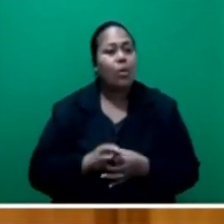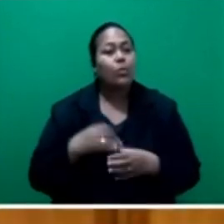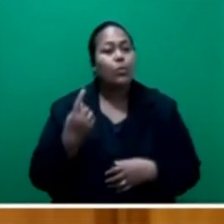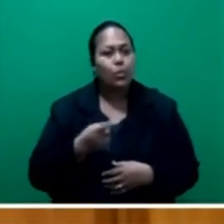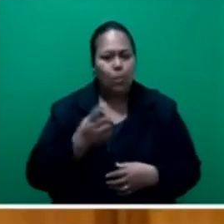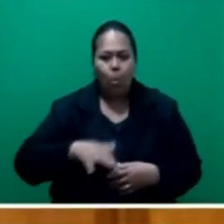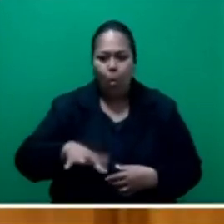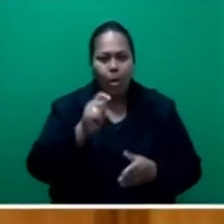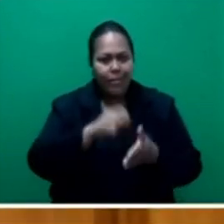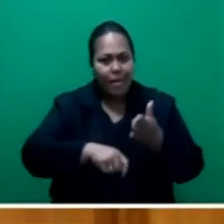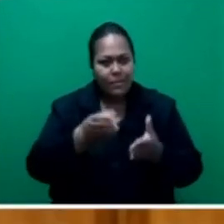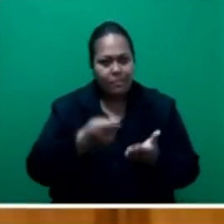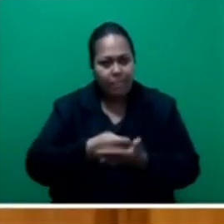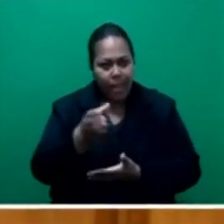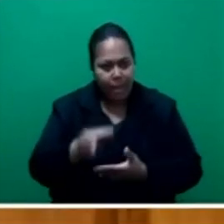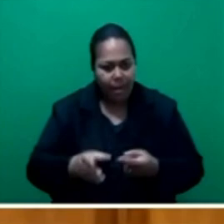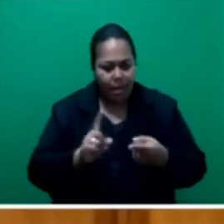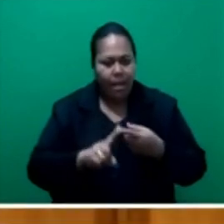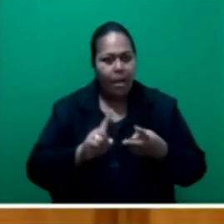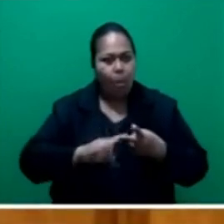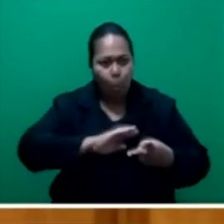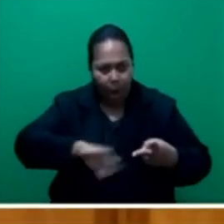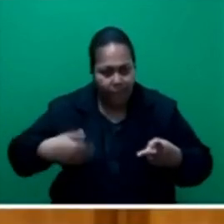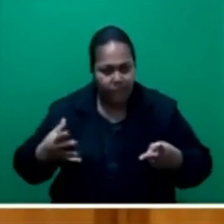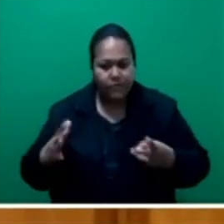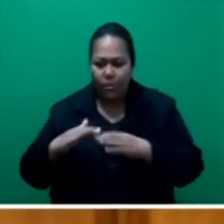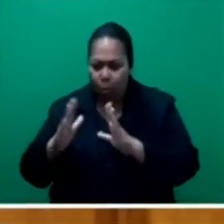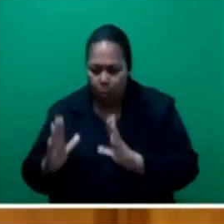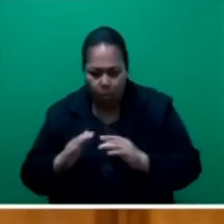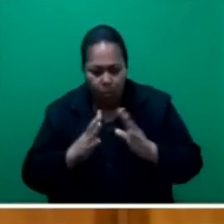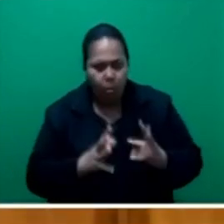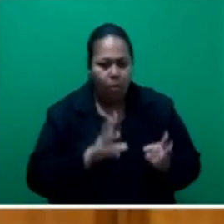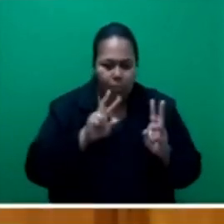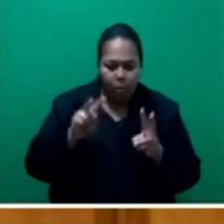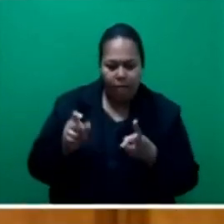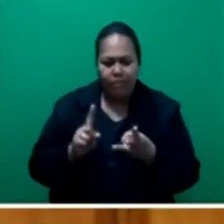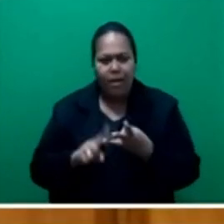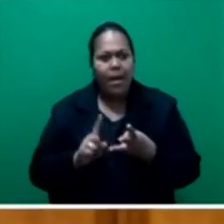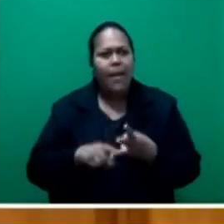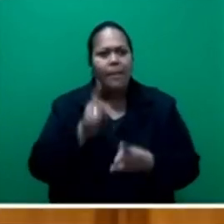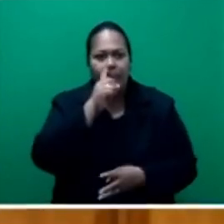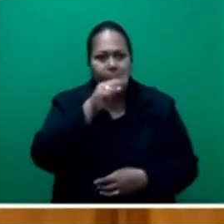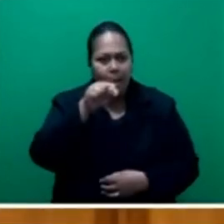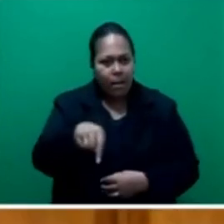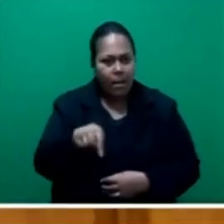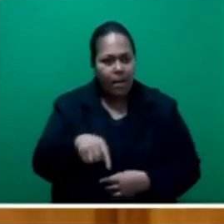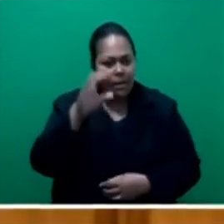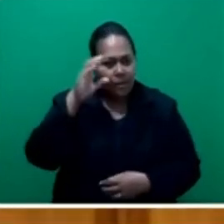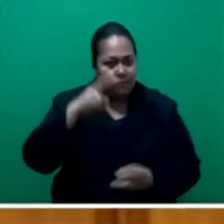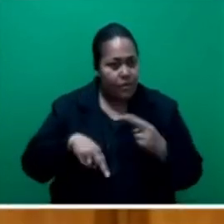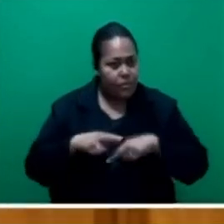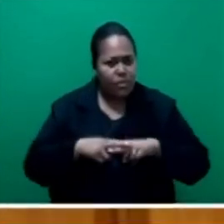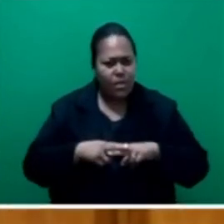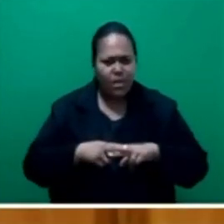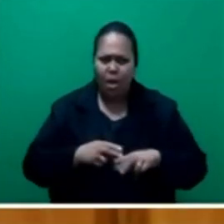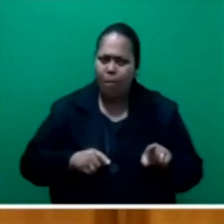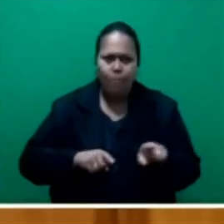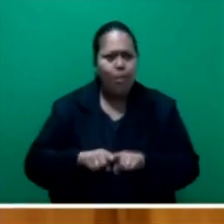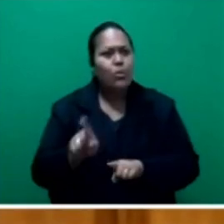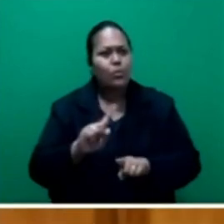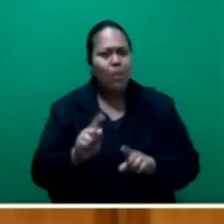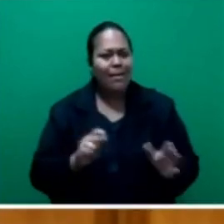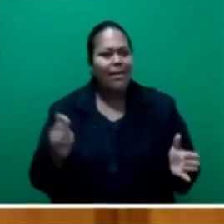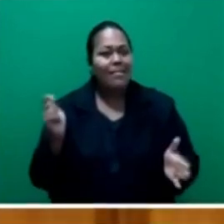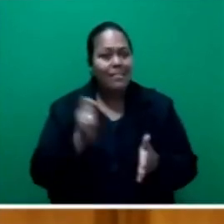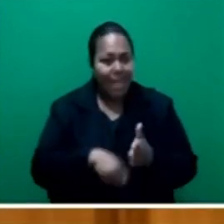Fiji, as well as all of the people of this country, as it mainly comes from taxes and penalties imposed upon the